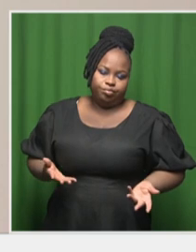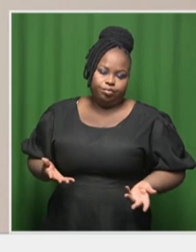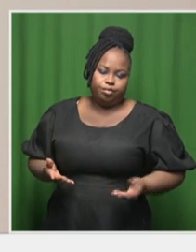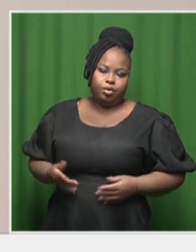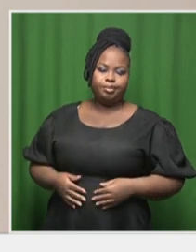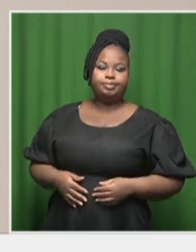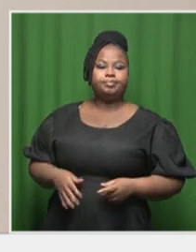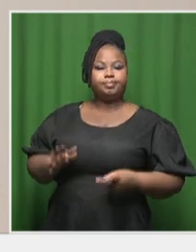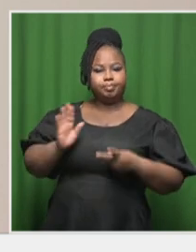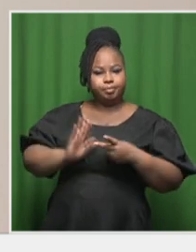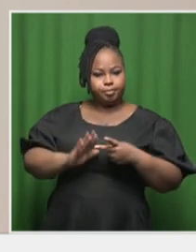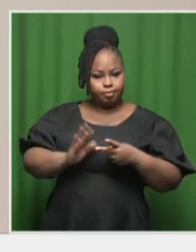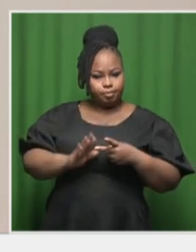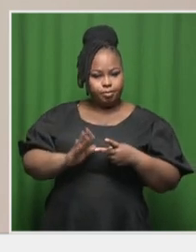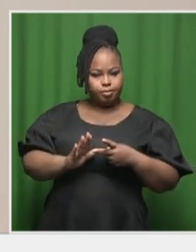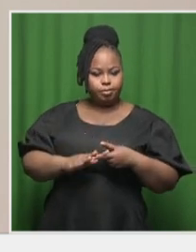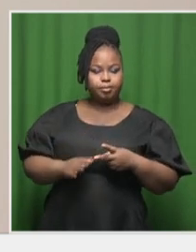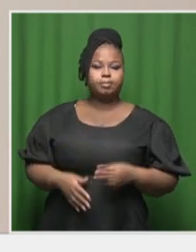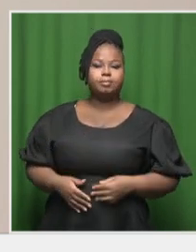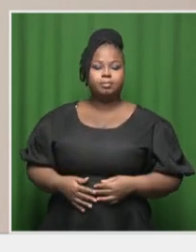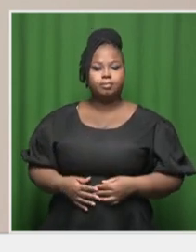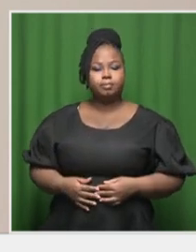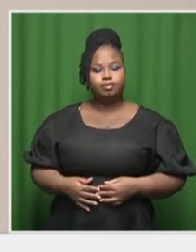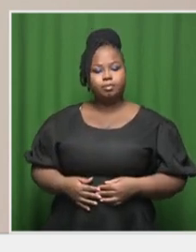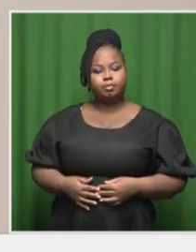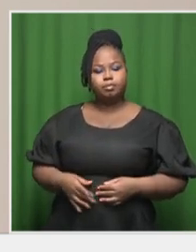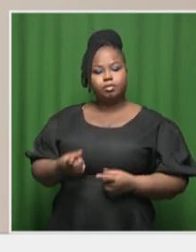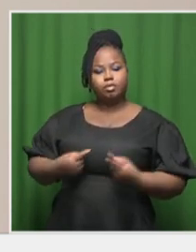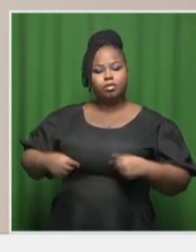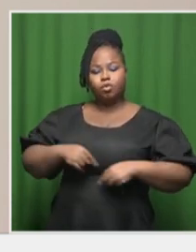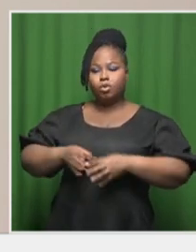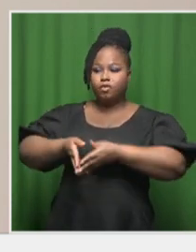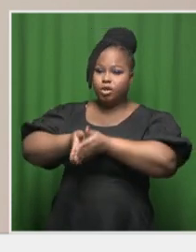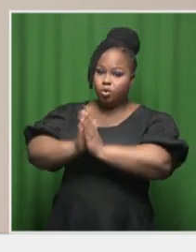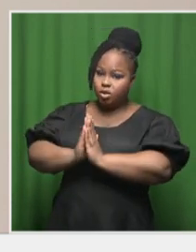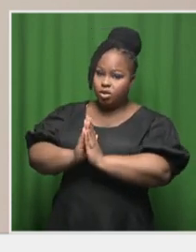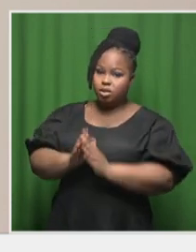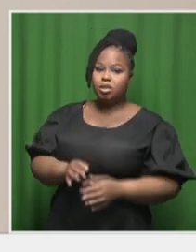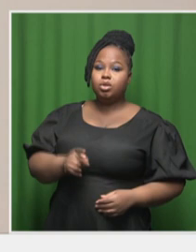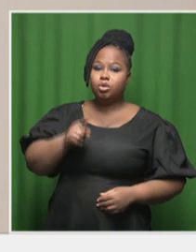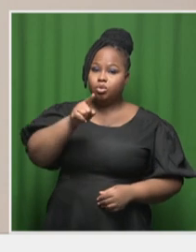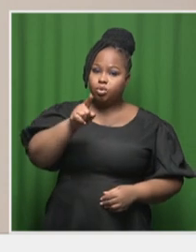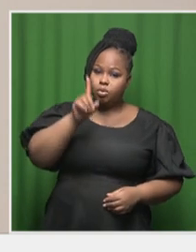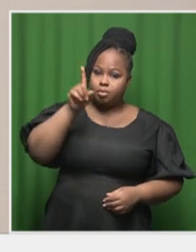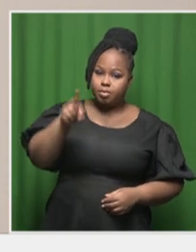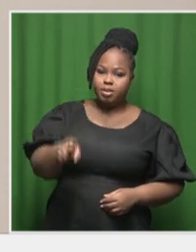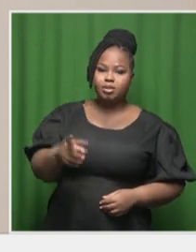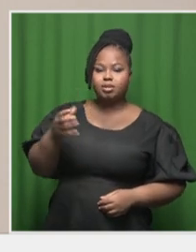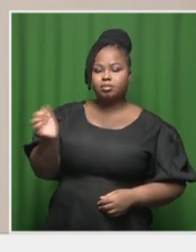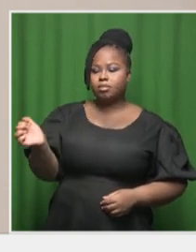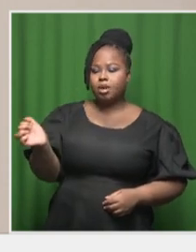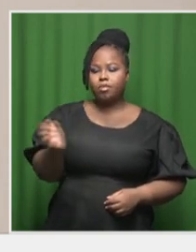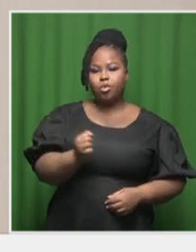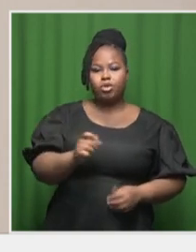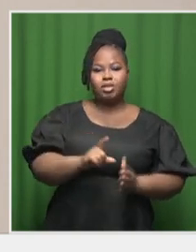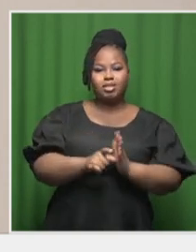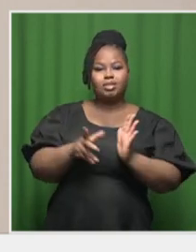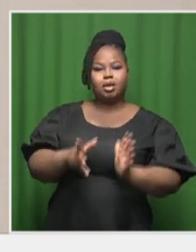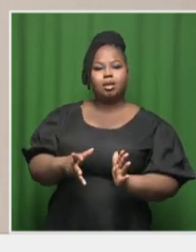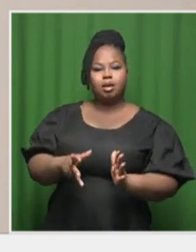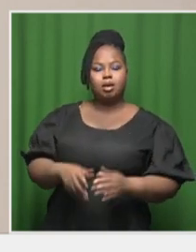they are mentioning. The second one is we've requested that you have designers appointed because